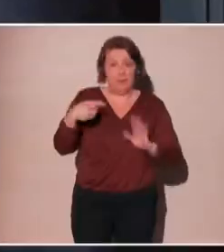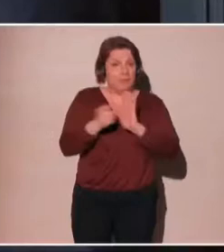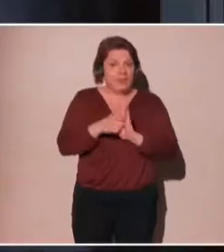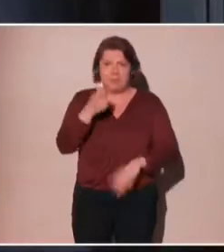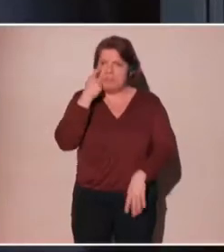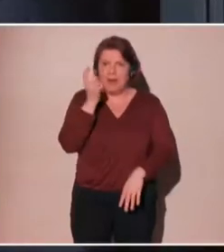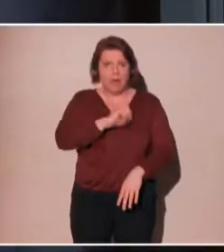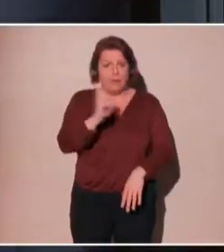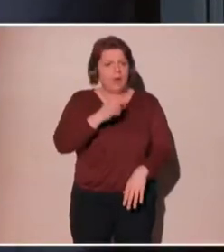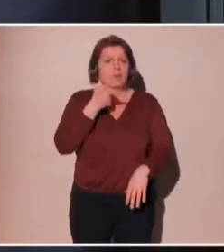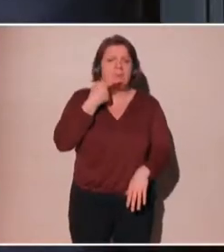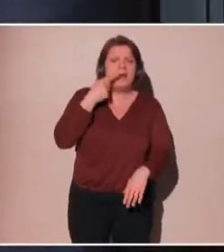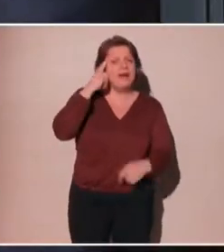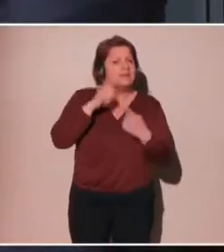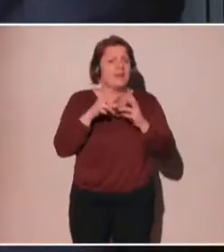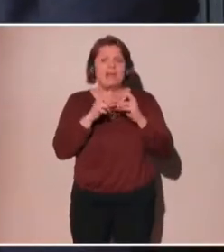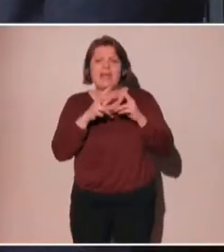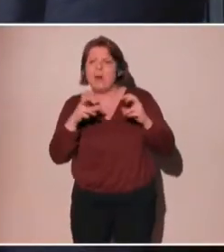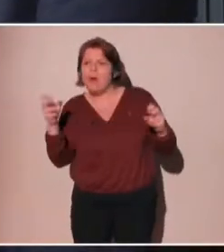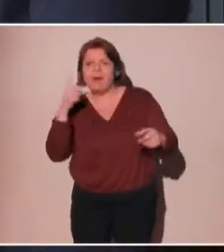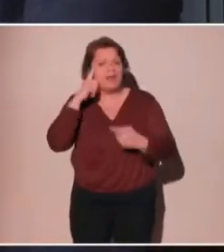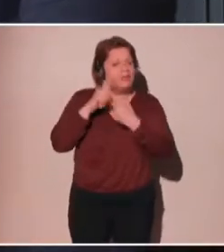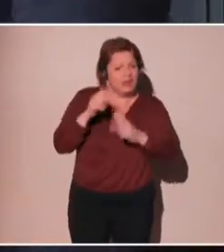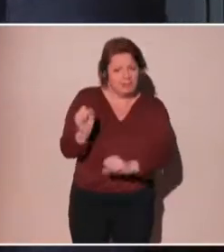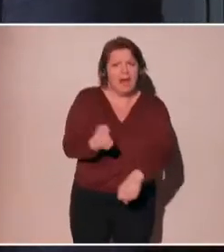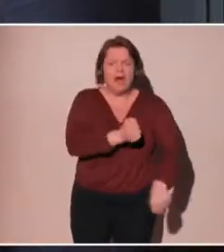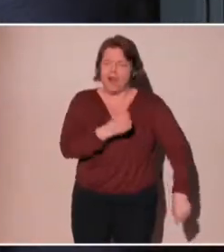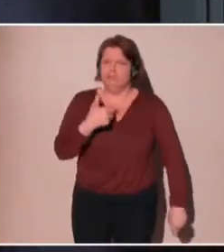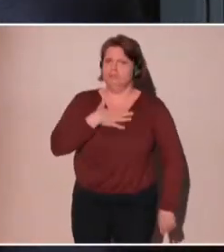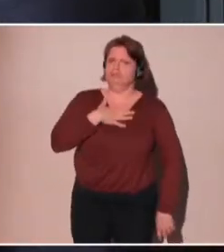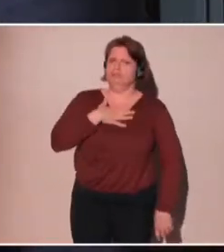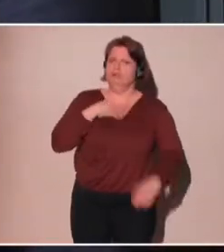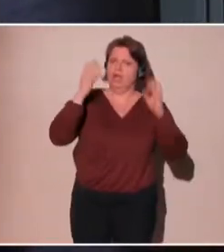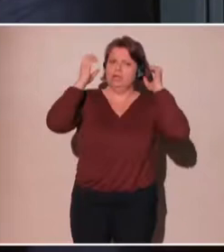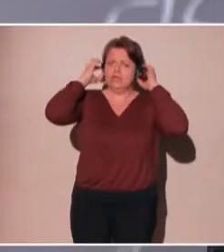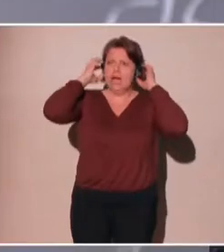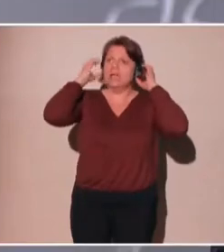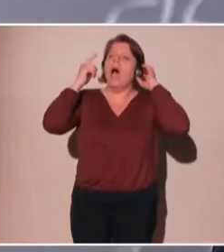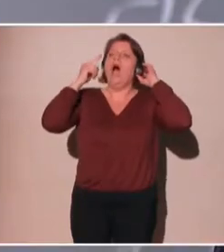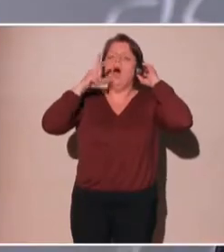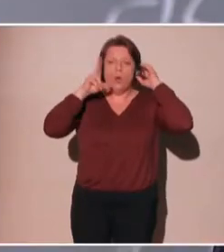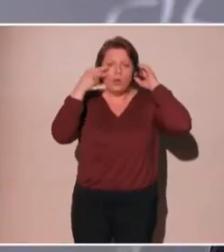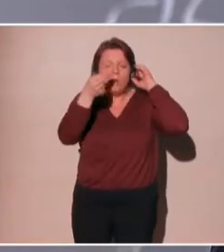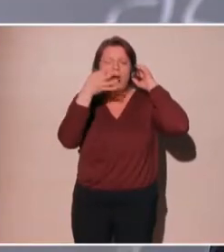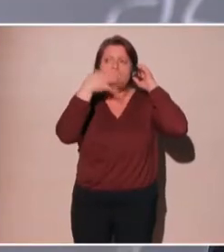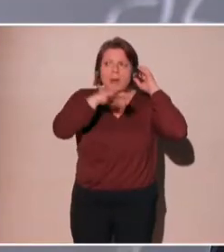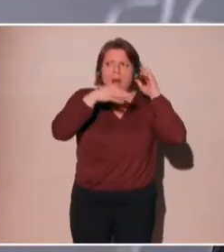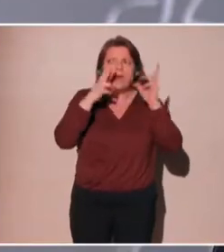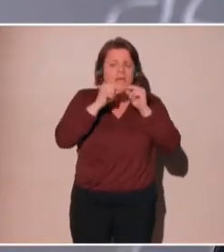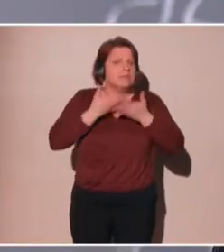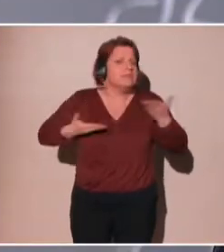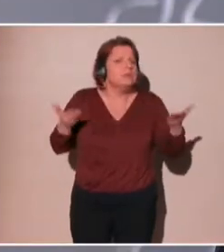Whereas this uses a real human to tell me what's actually being said. So change is needed.